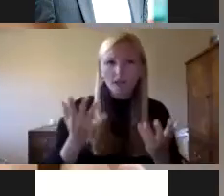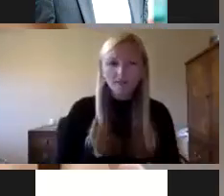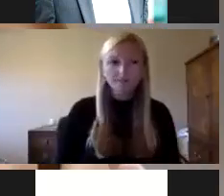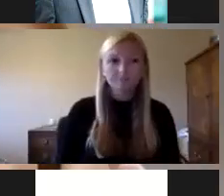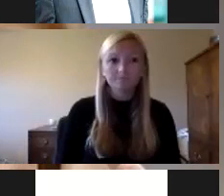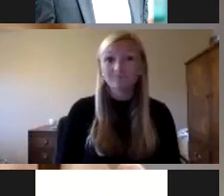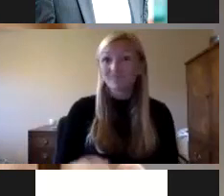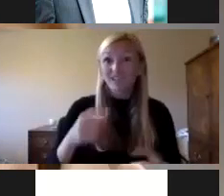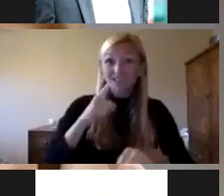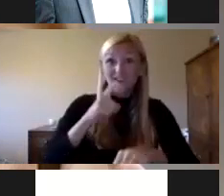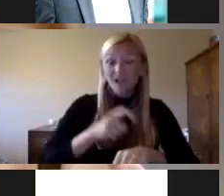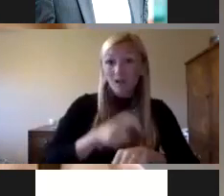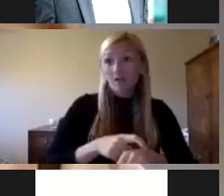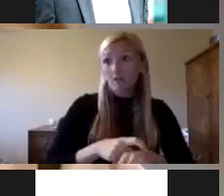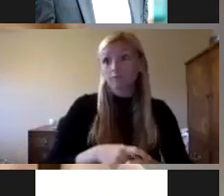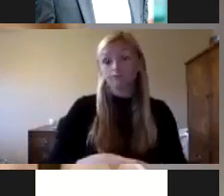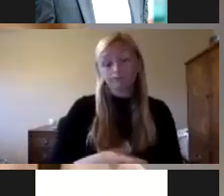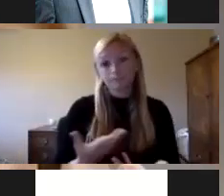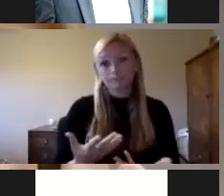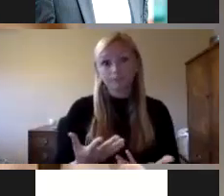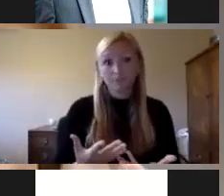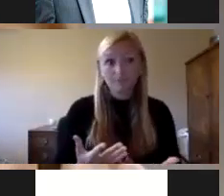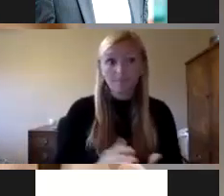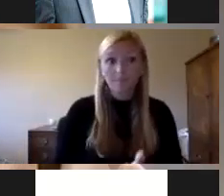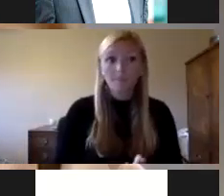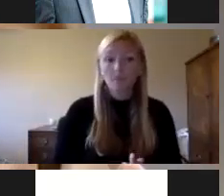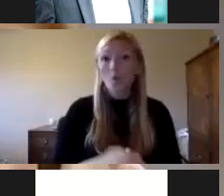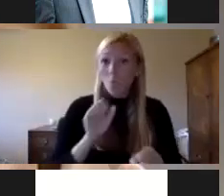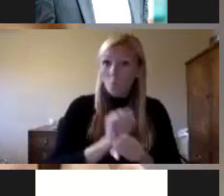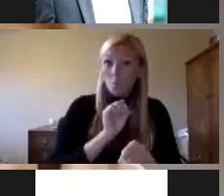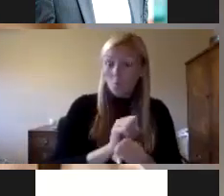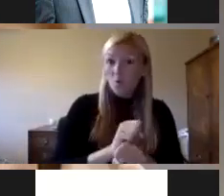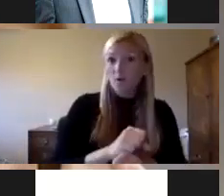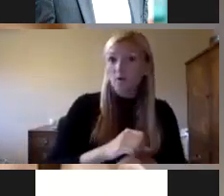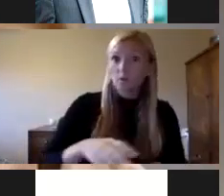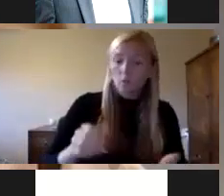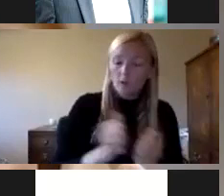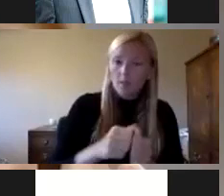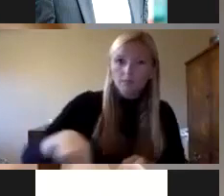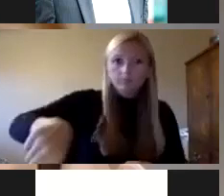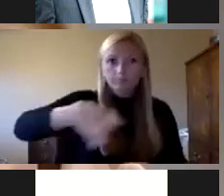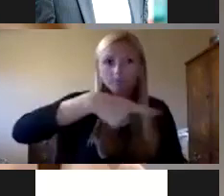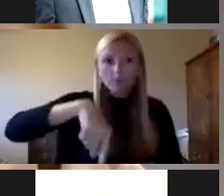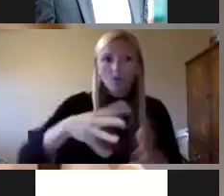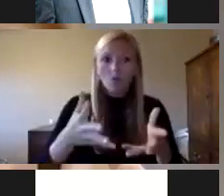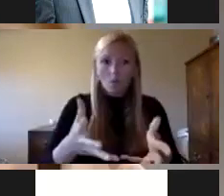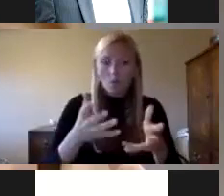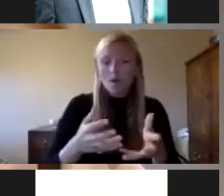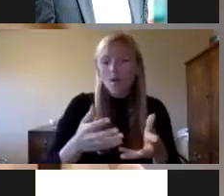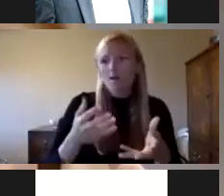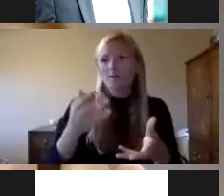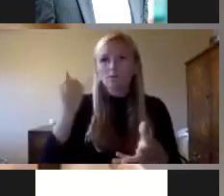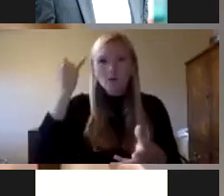times and the horde couple mock team has worked diligently with thought leaders like yourselves to adapt and execute the development of reimagined